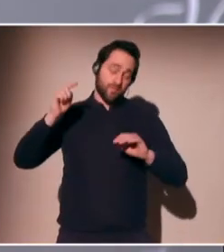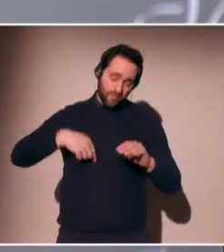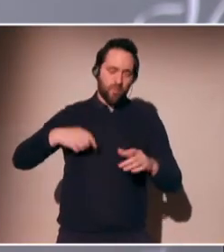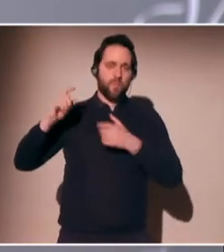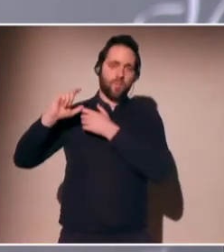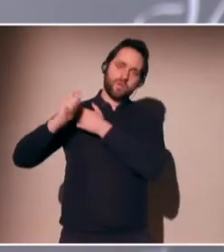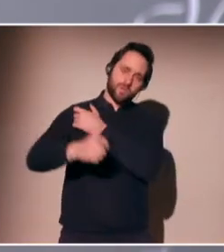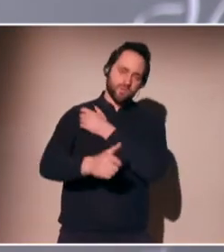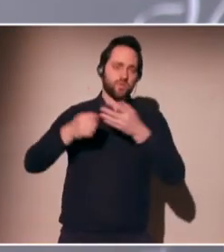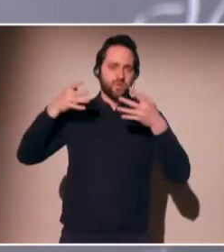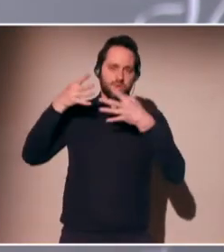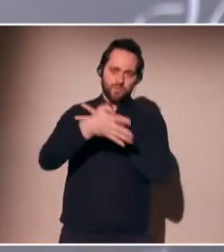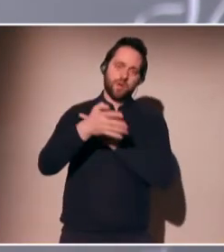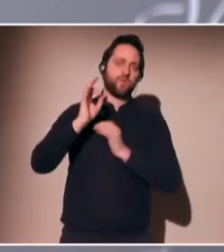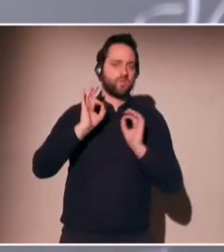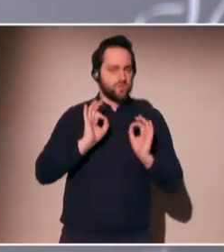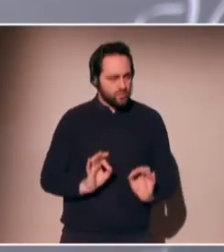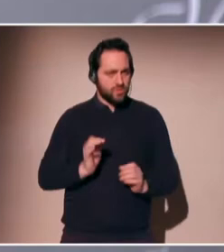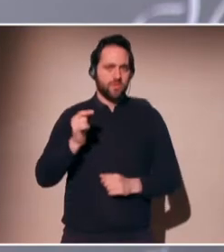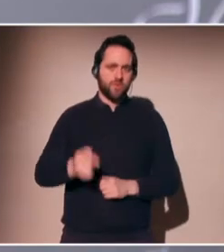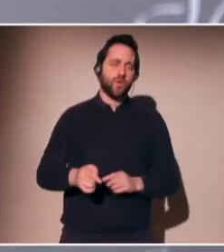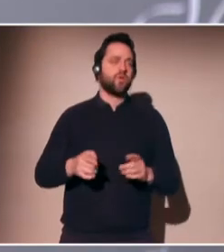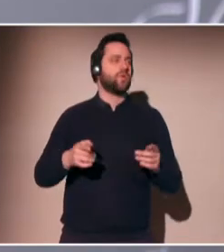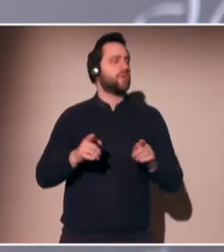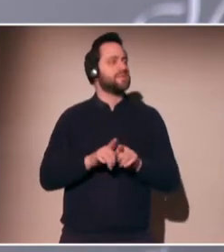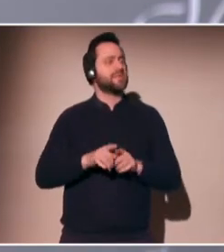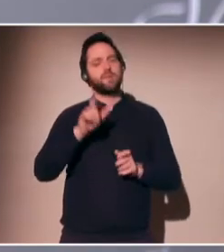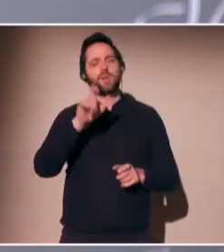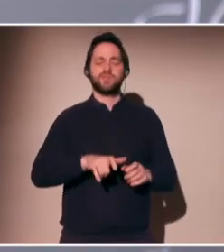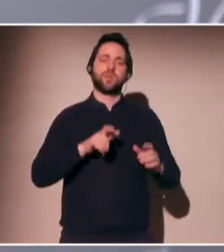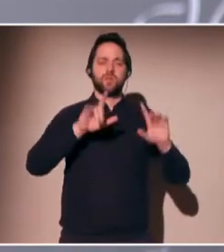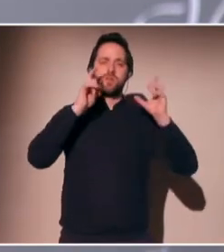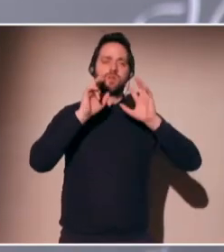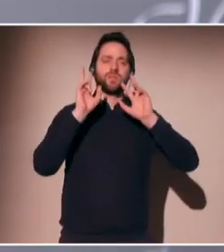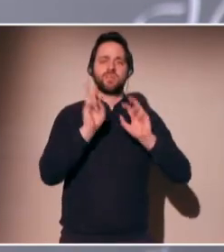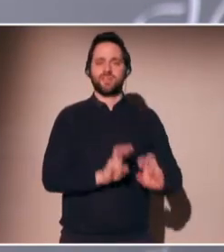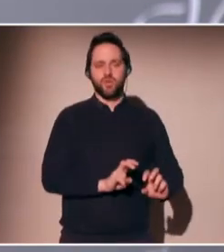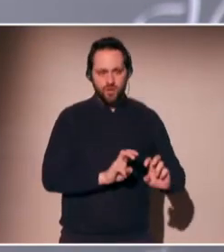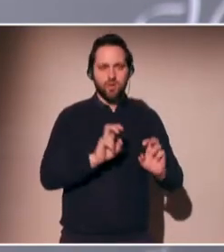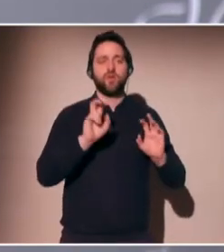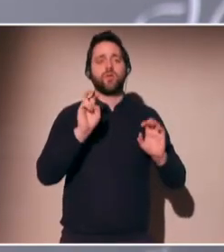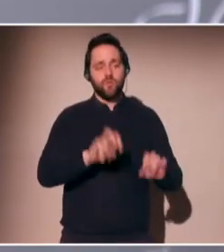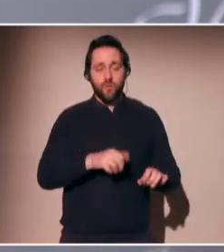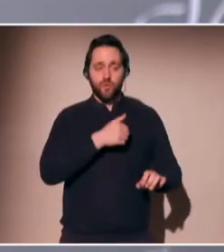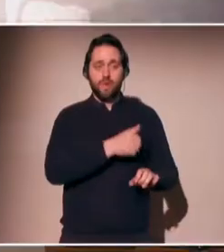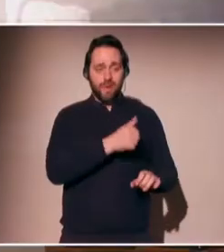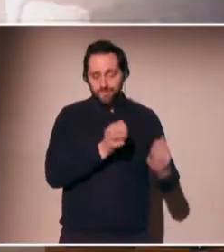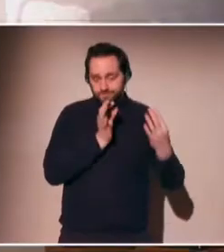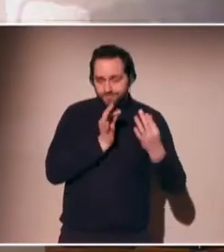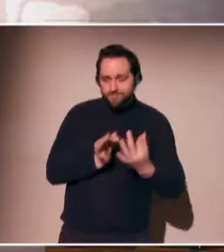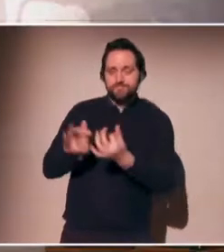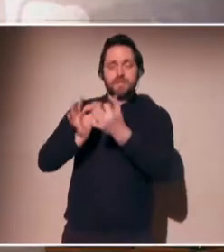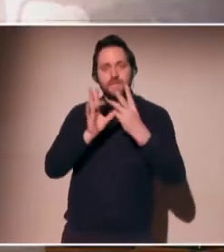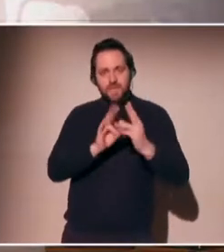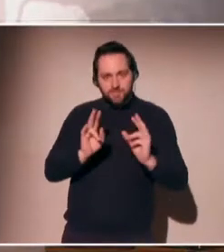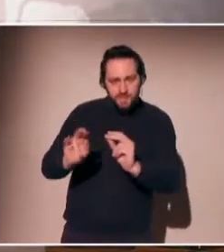saying what are the unforeseen consequences? How is this thing, how could this go wrong? And even researchers are often hampered because